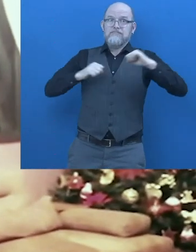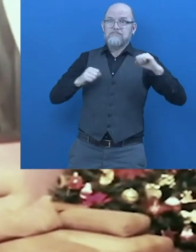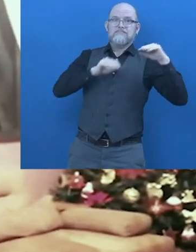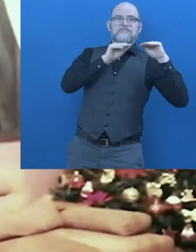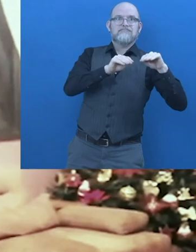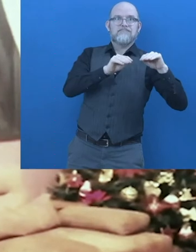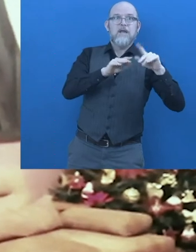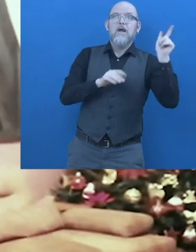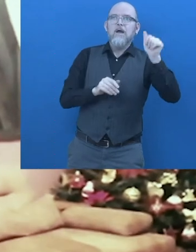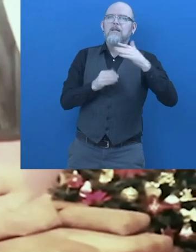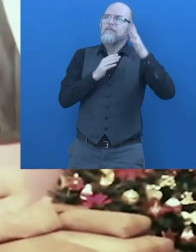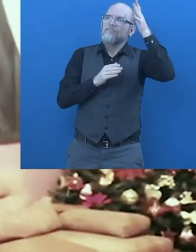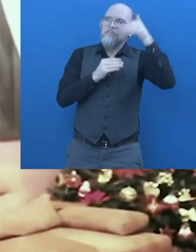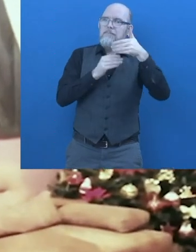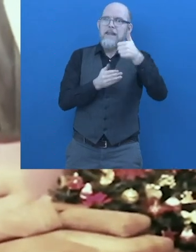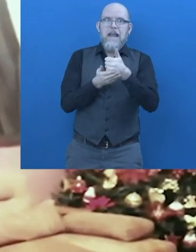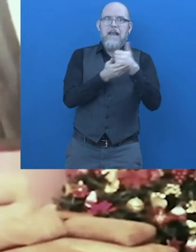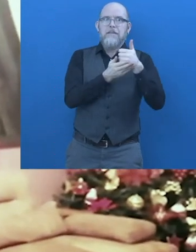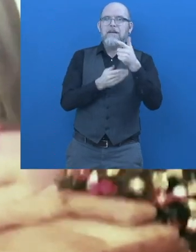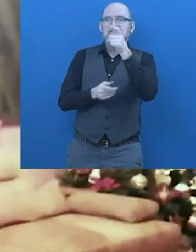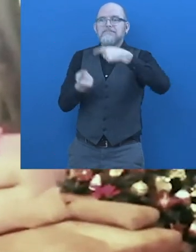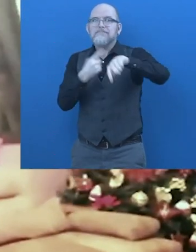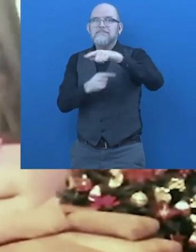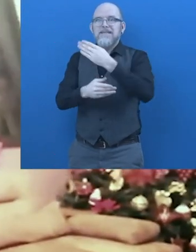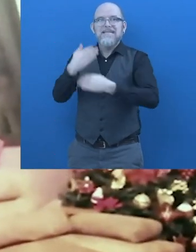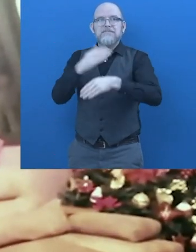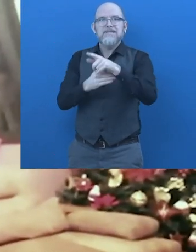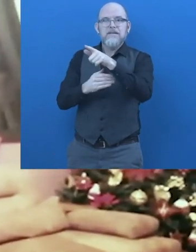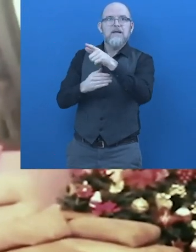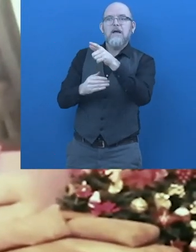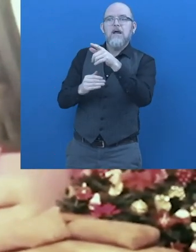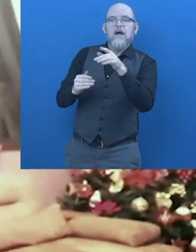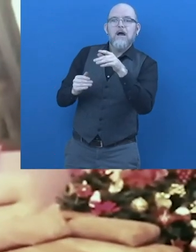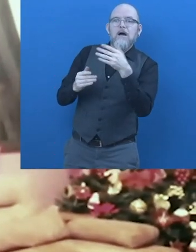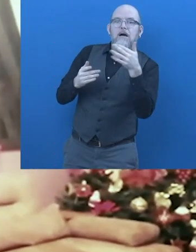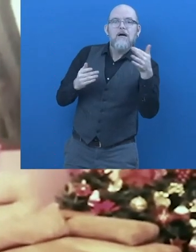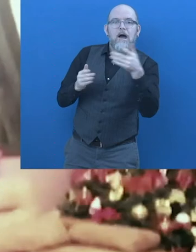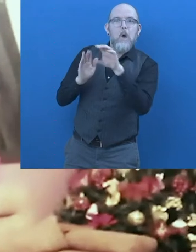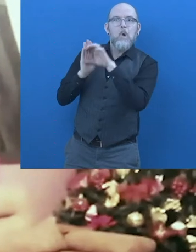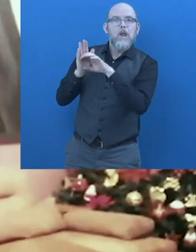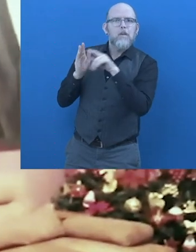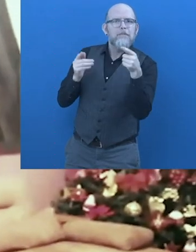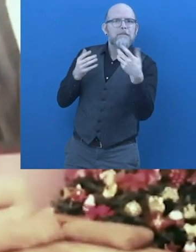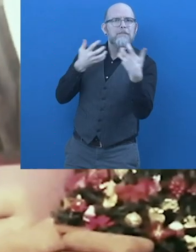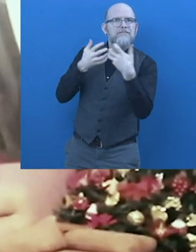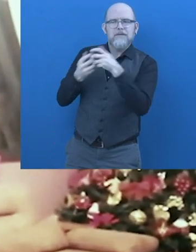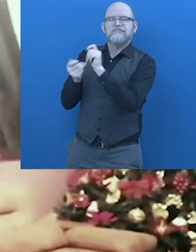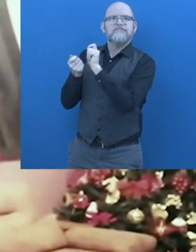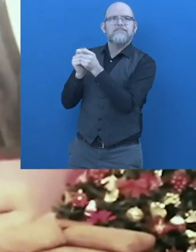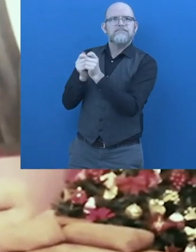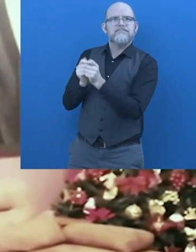etiquette of disability and others. This can contribute to later on